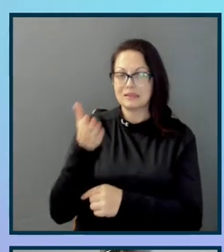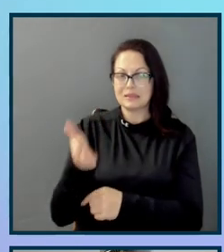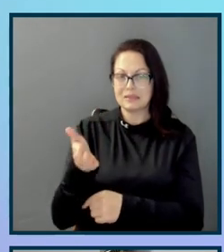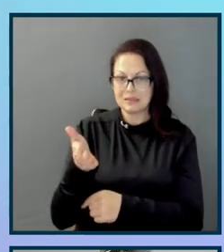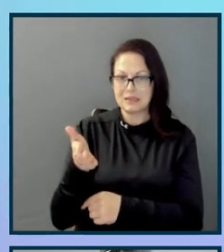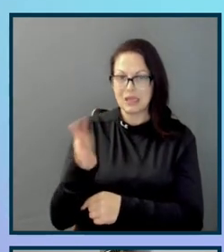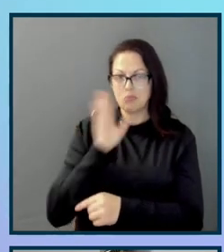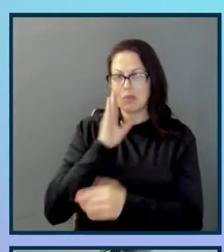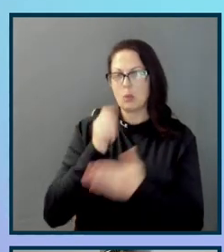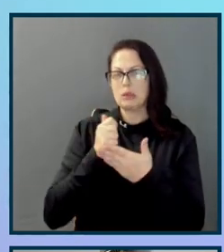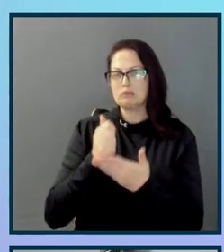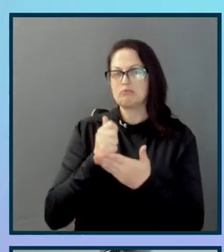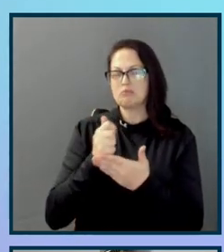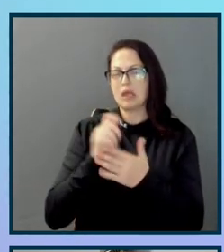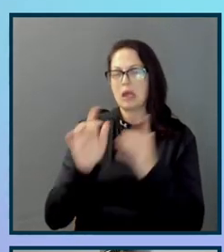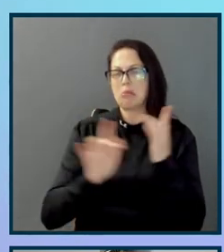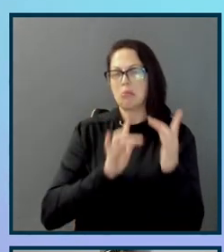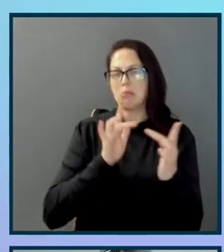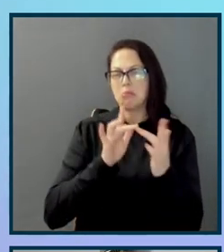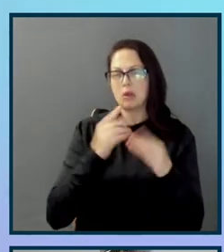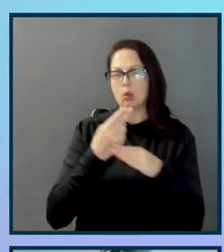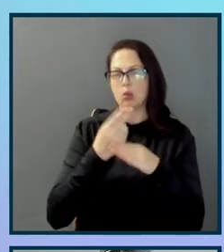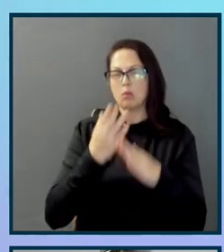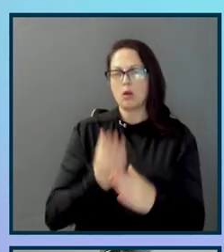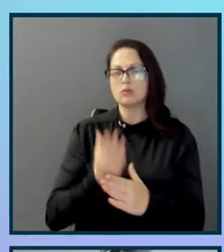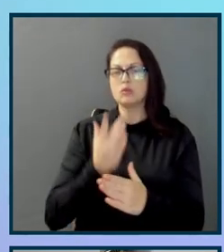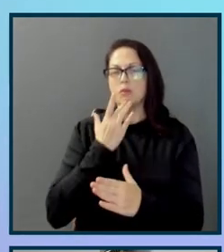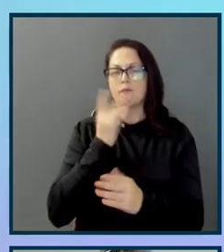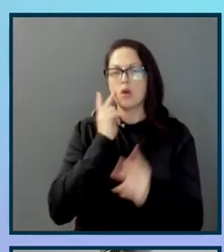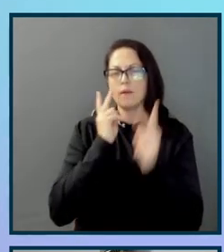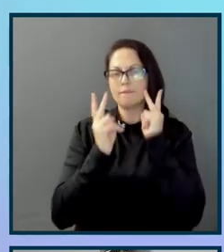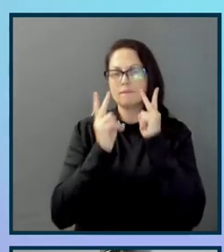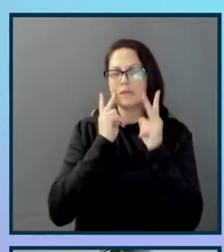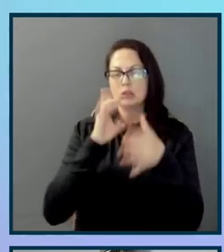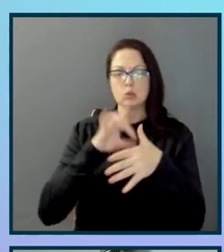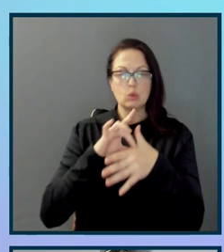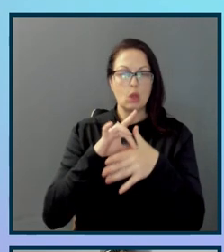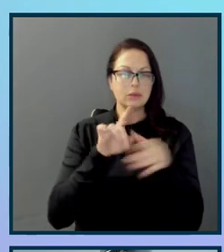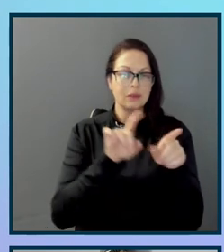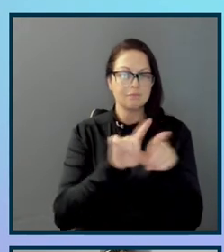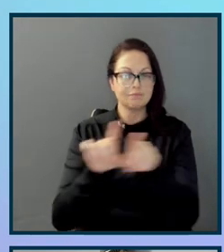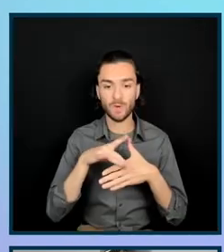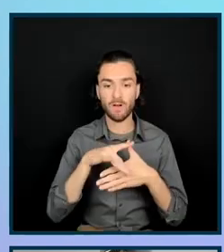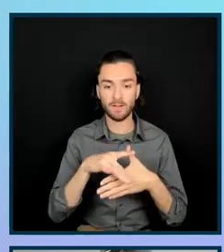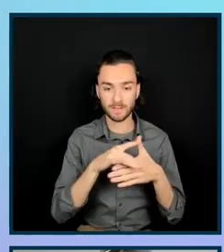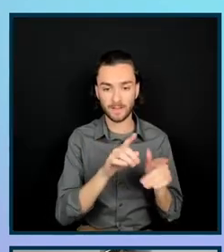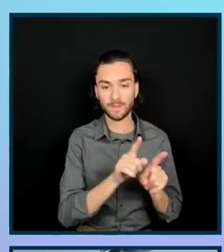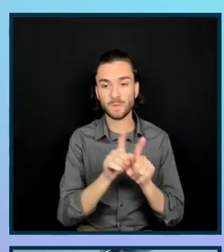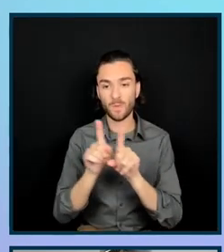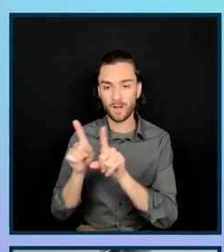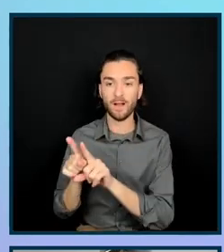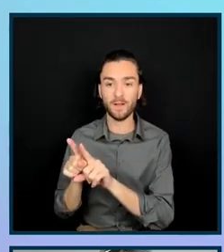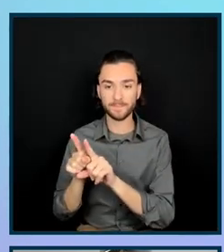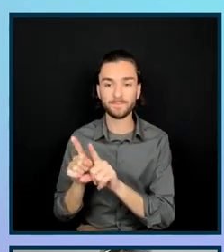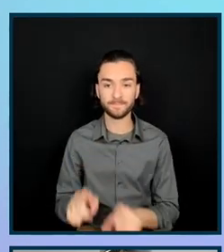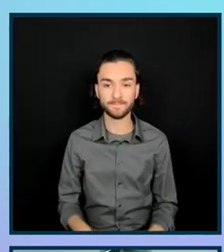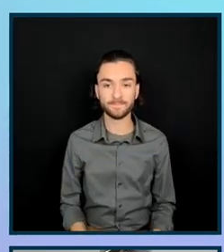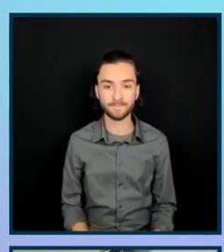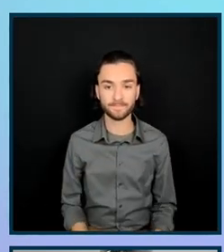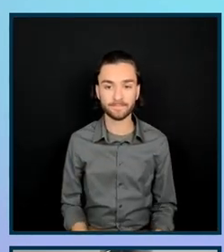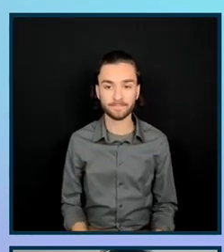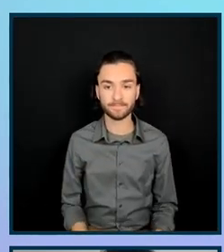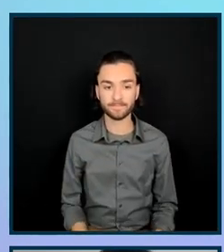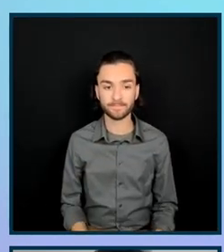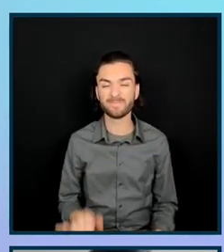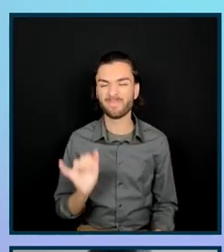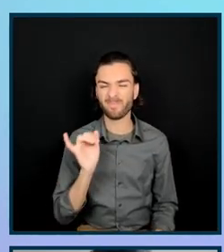will actually help reach those users who prefer that visual content as well. So, that's that. And